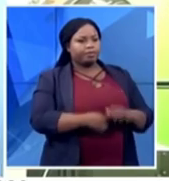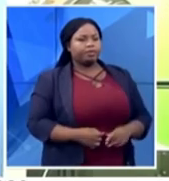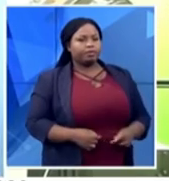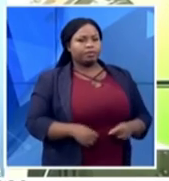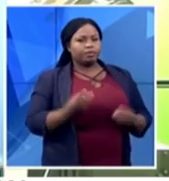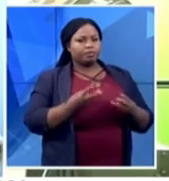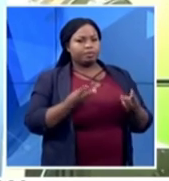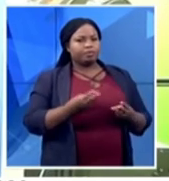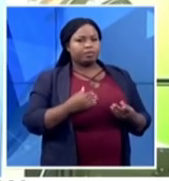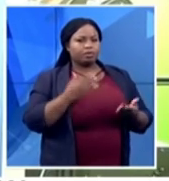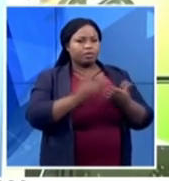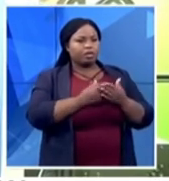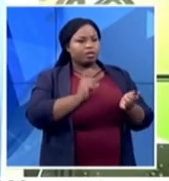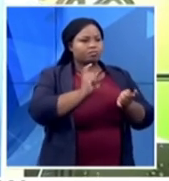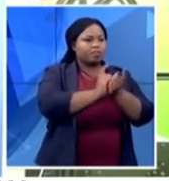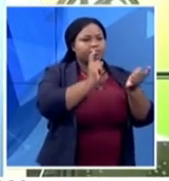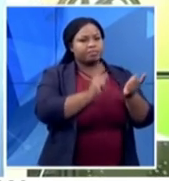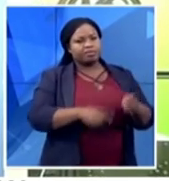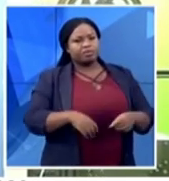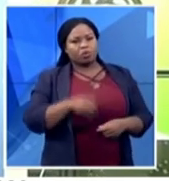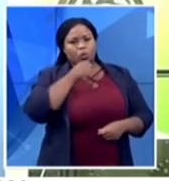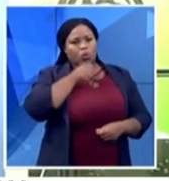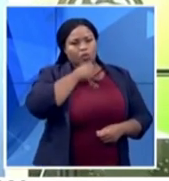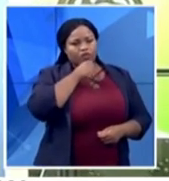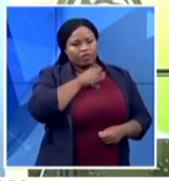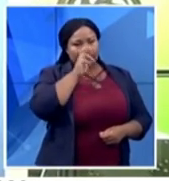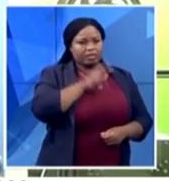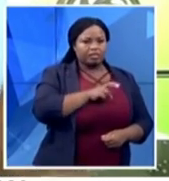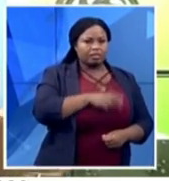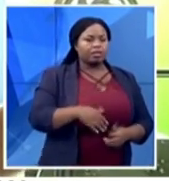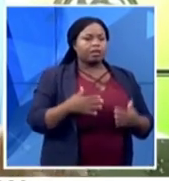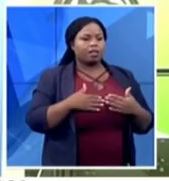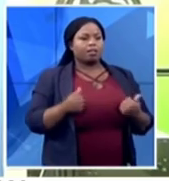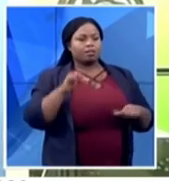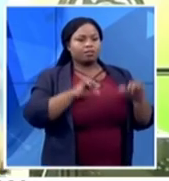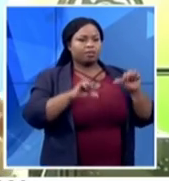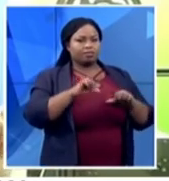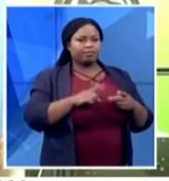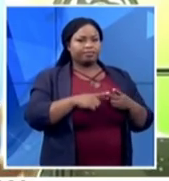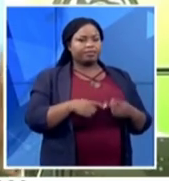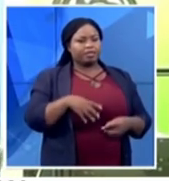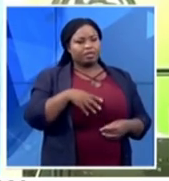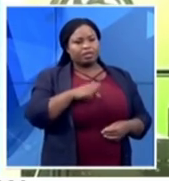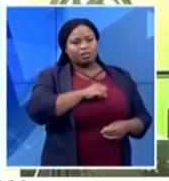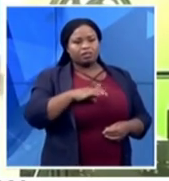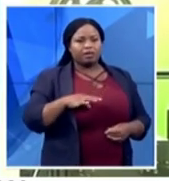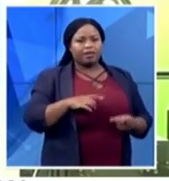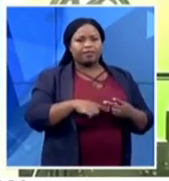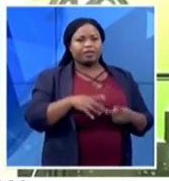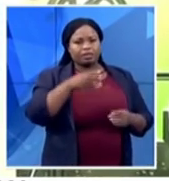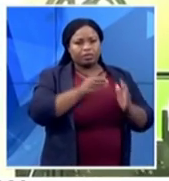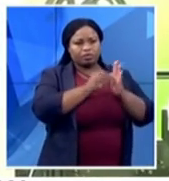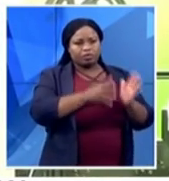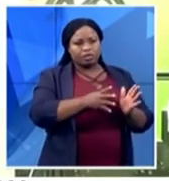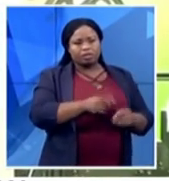you. So again, our health sciences, you know, our staff, our students and, you know, the rest of the faculty and people involved can do this so